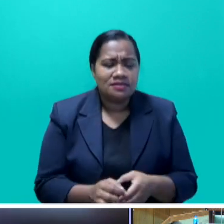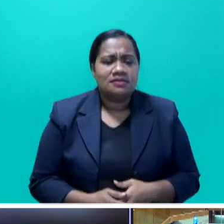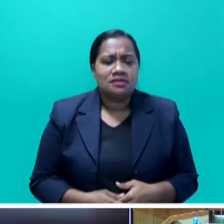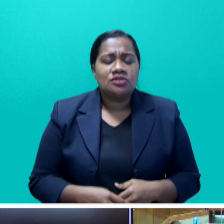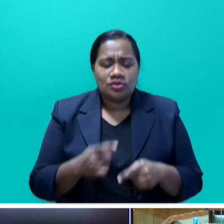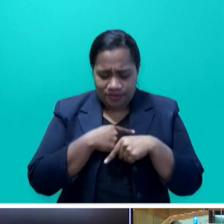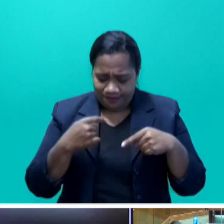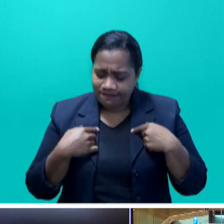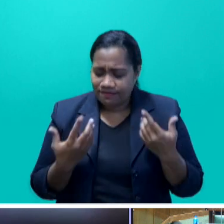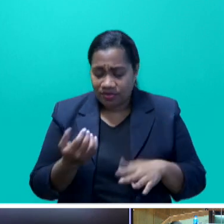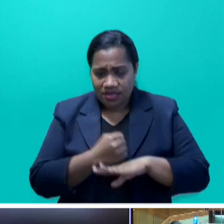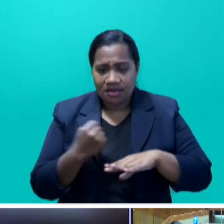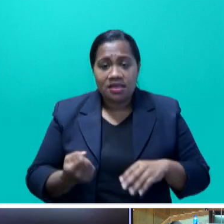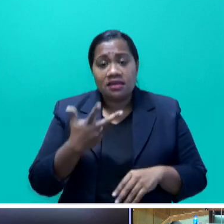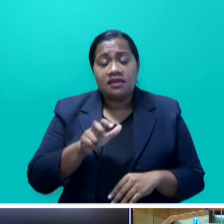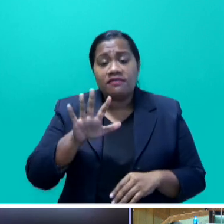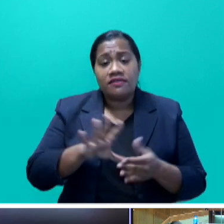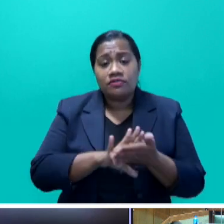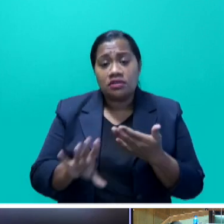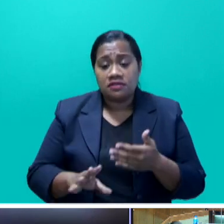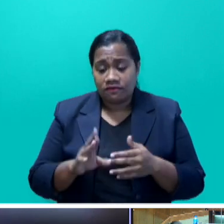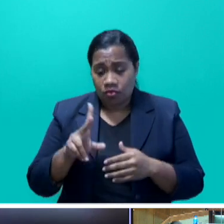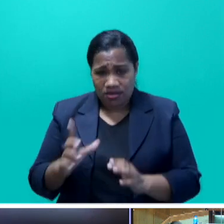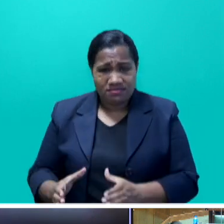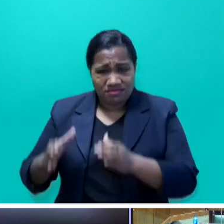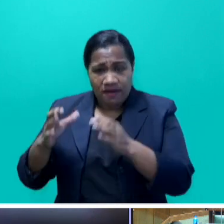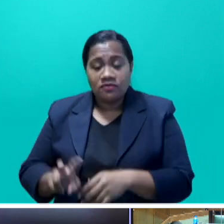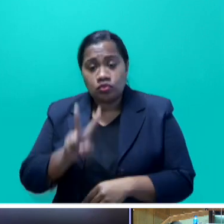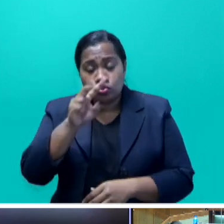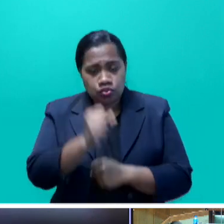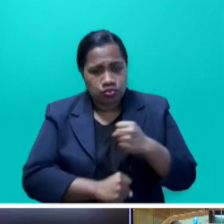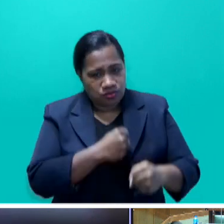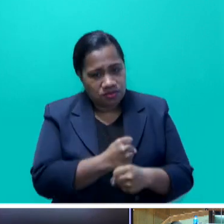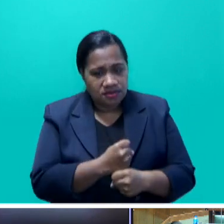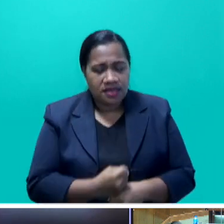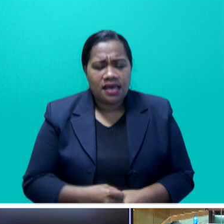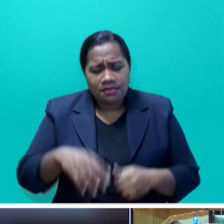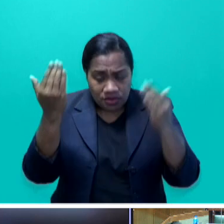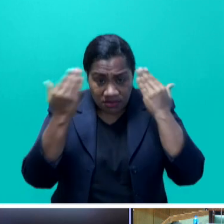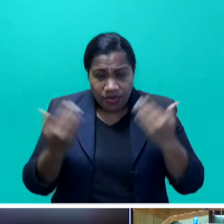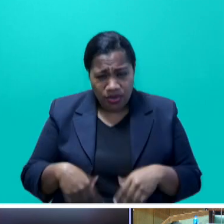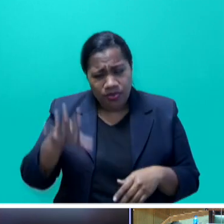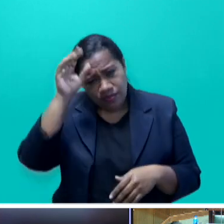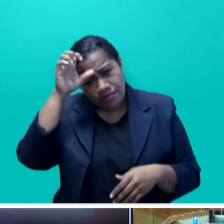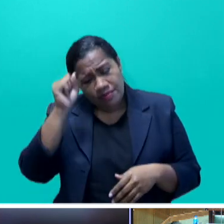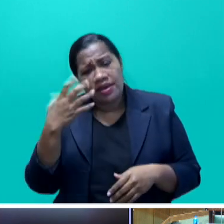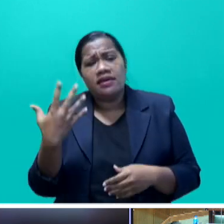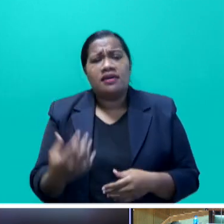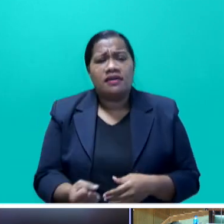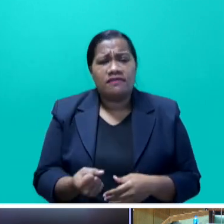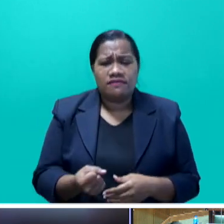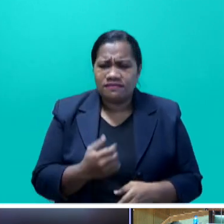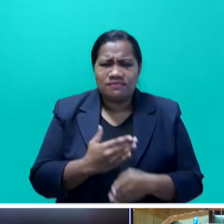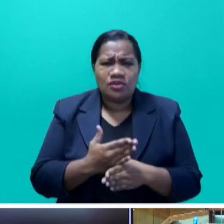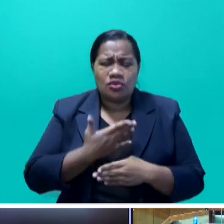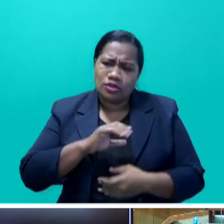for two seasons. Mr. Speaker, you may recall that there was an effort to organize a protest by cane farmers against the